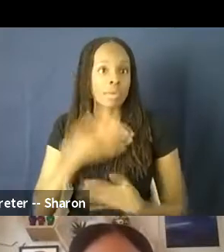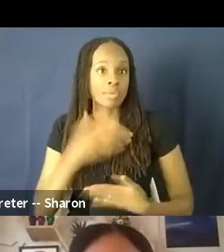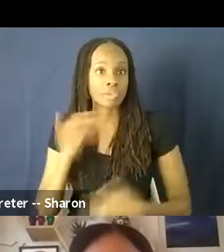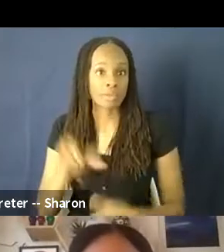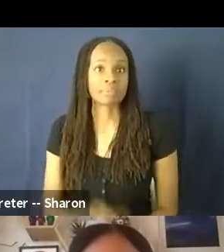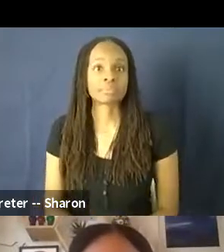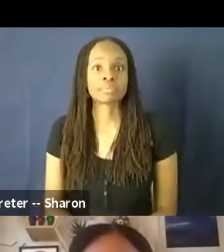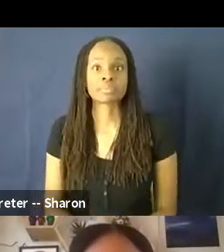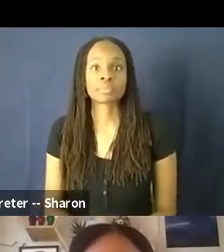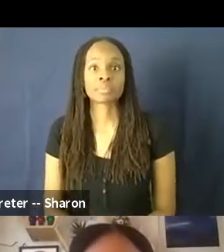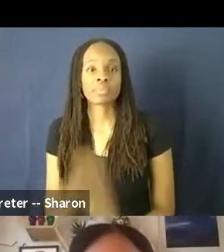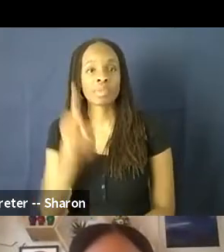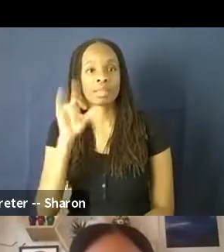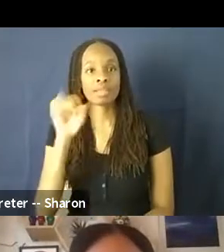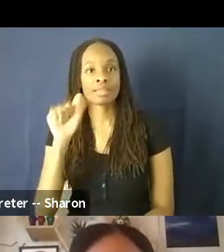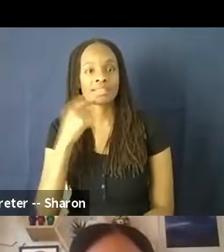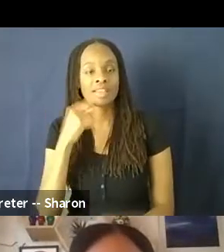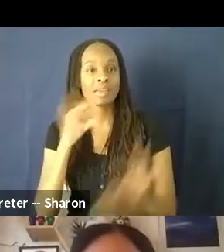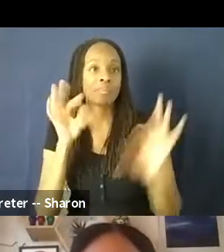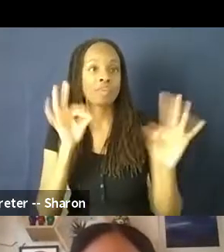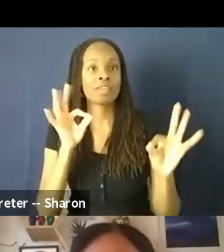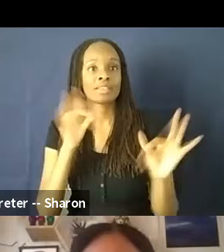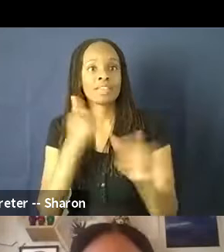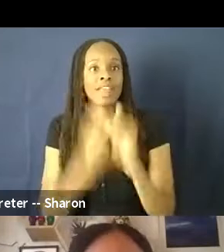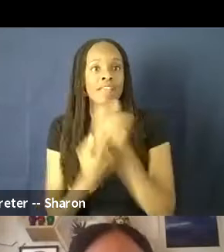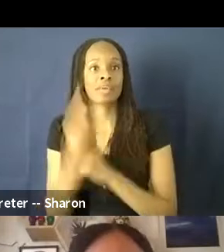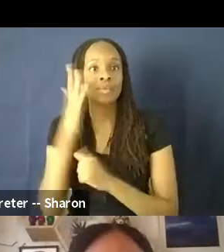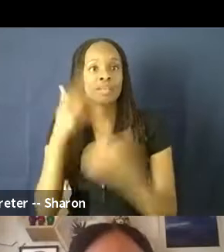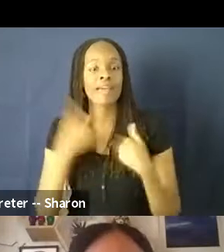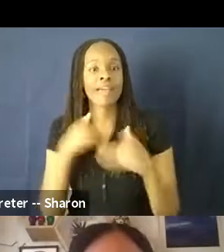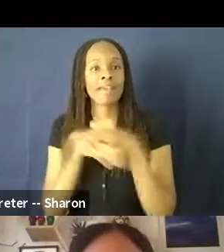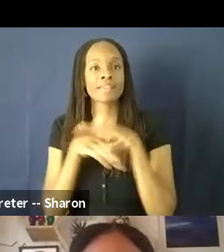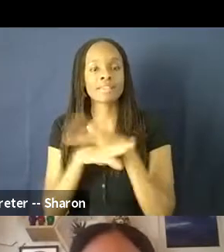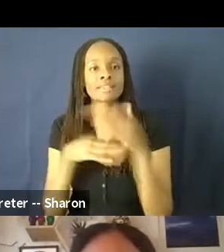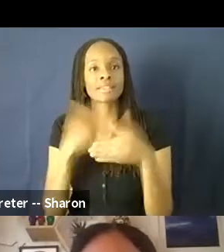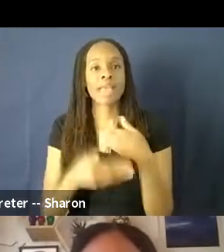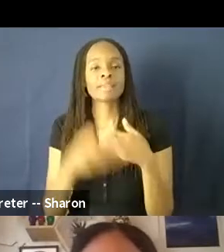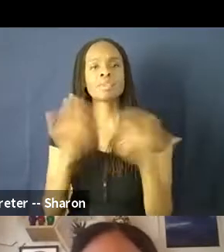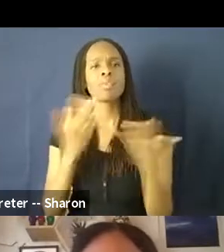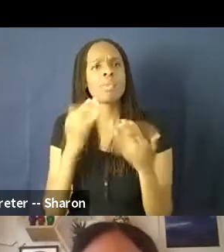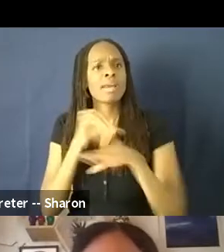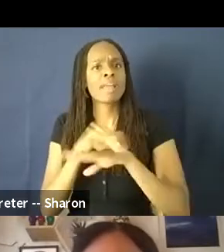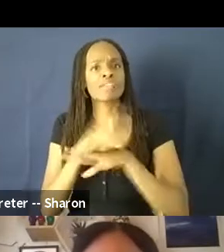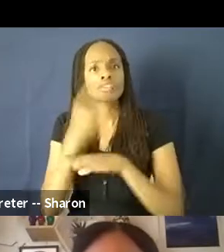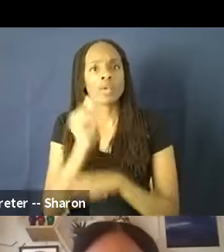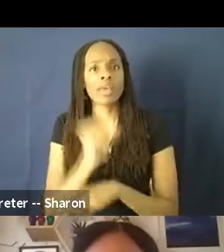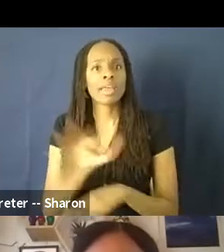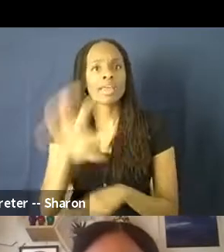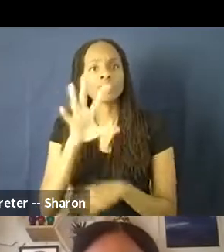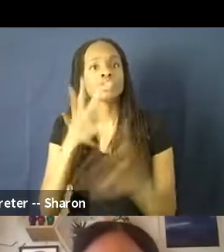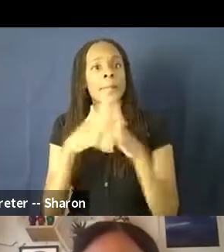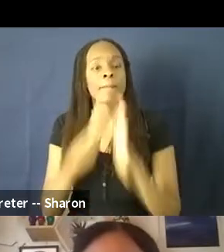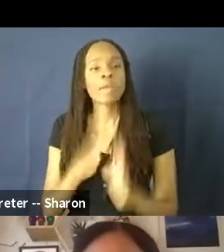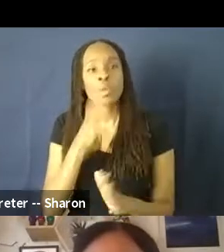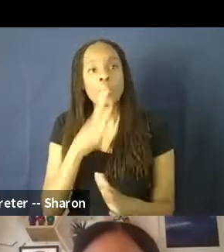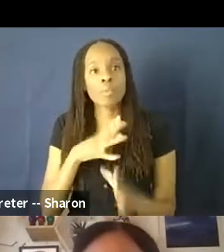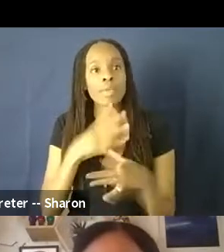Perfect. Cool. So everyone will have access. Next, what advice would you give for an Asian American woman interested in screenwriting